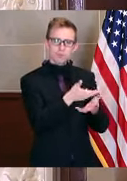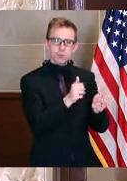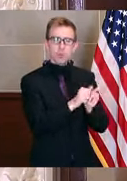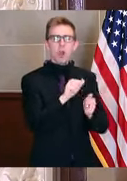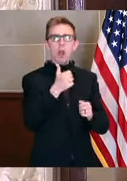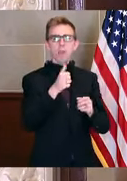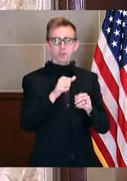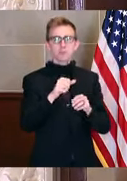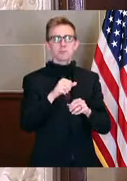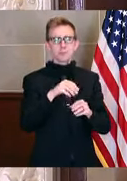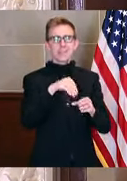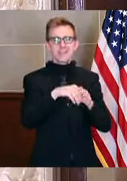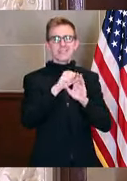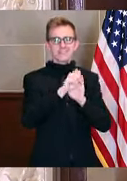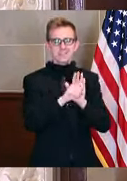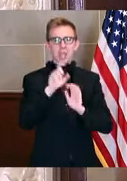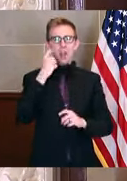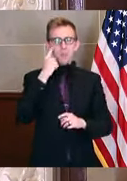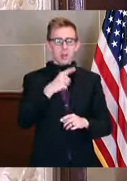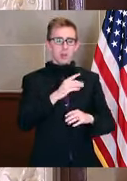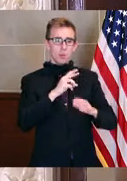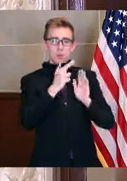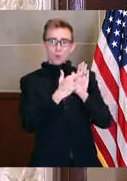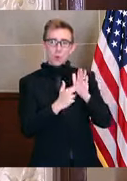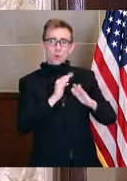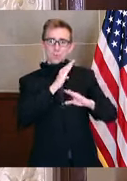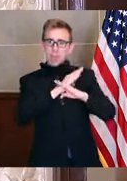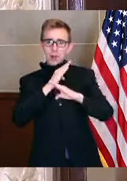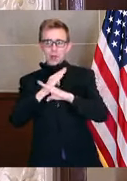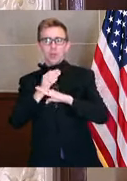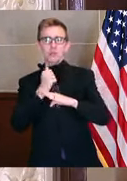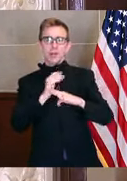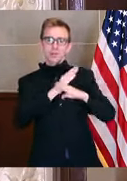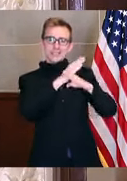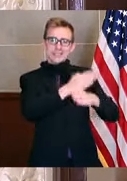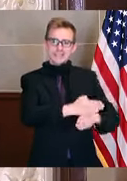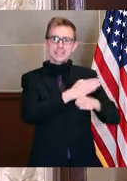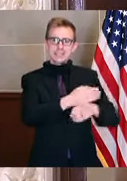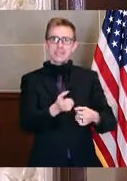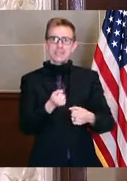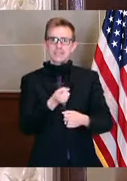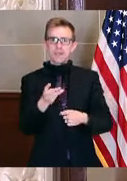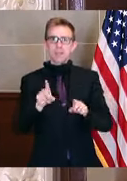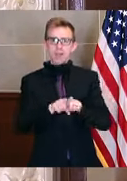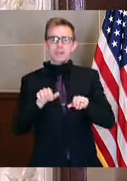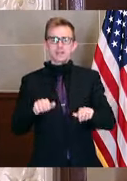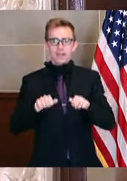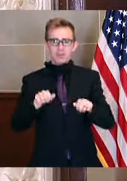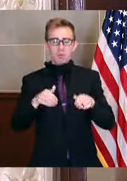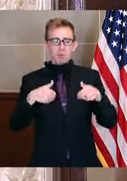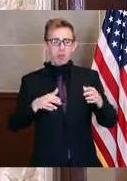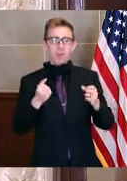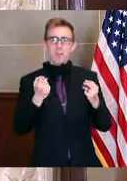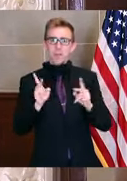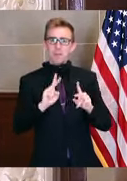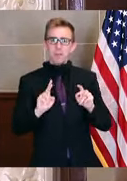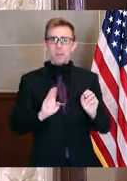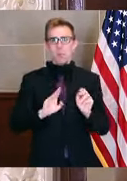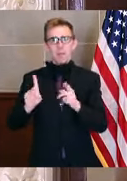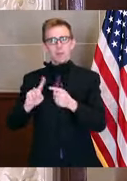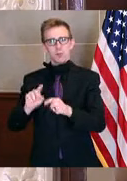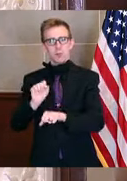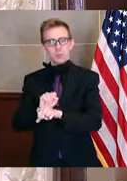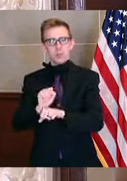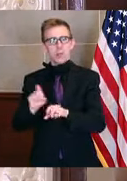state government to remove regulatory barriers to allow for as many individuals to work in Missouri as are needed